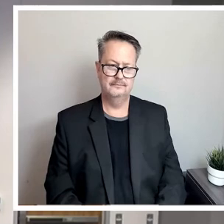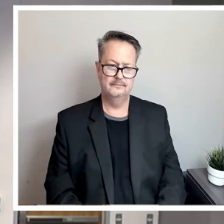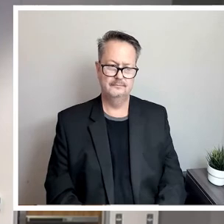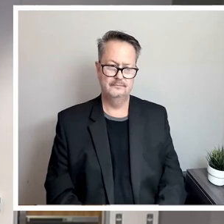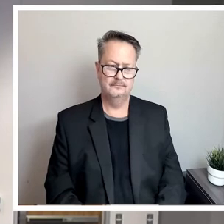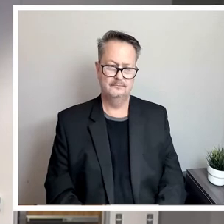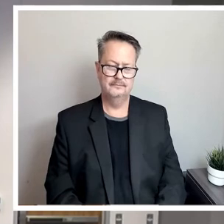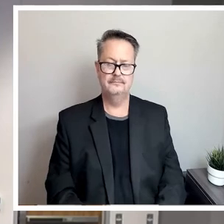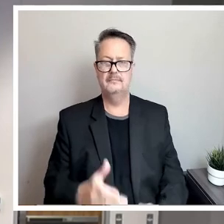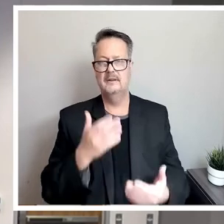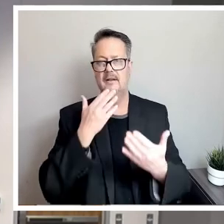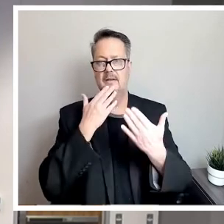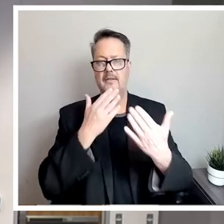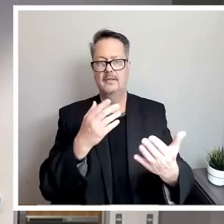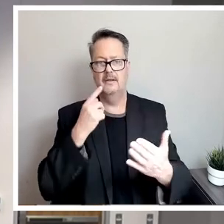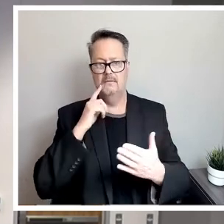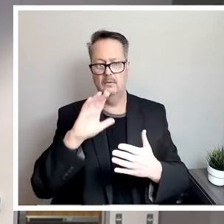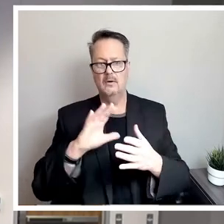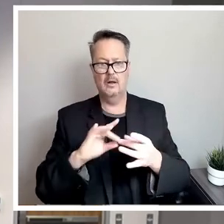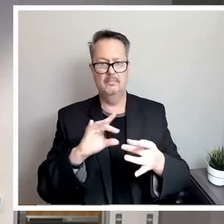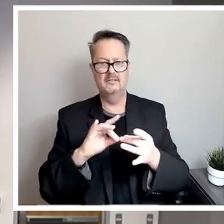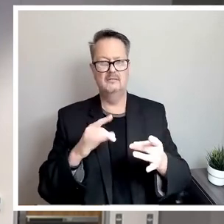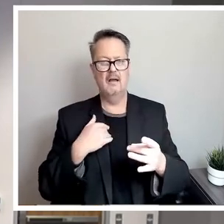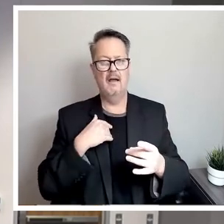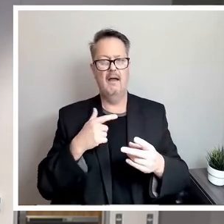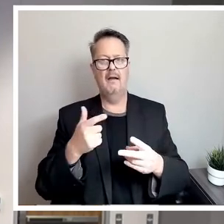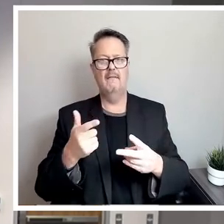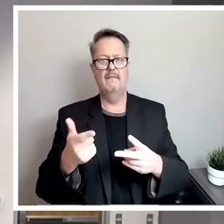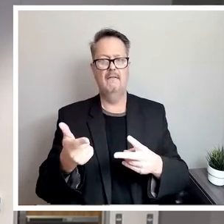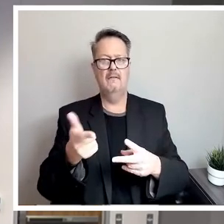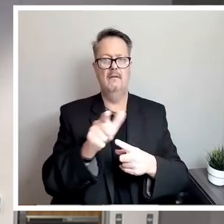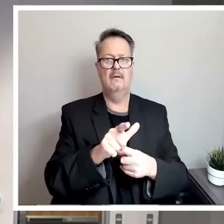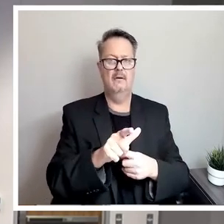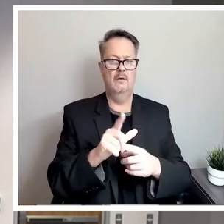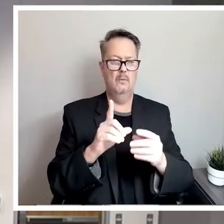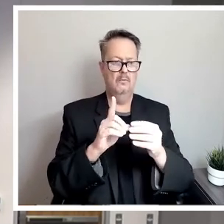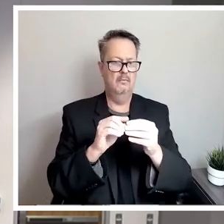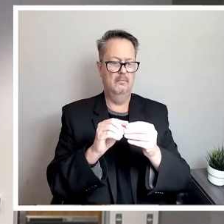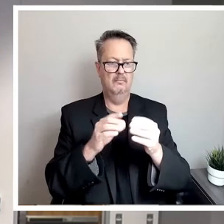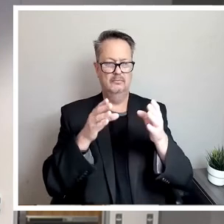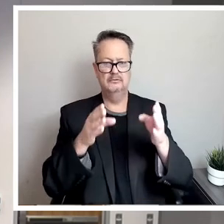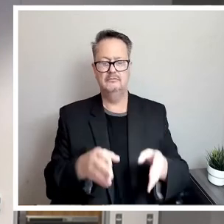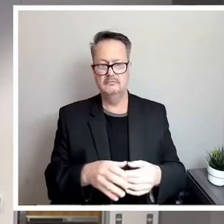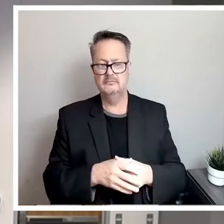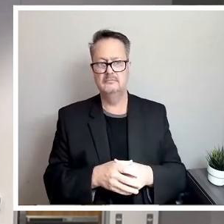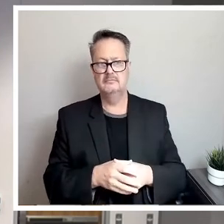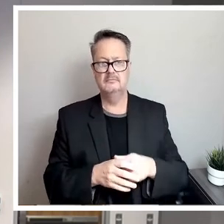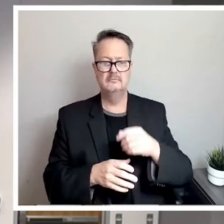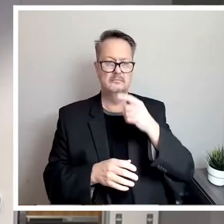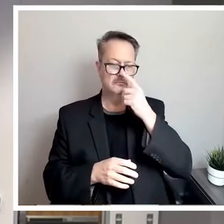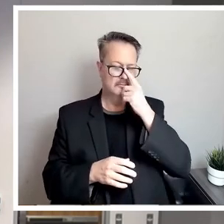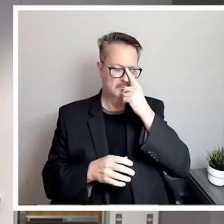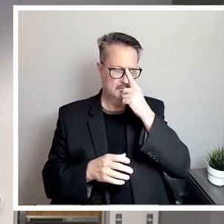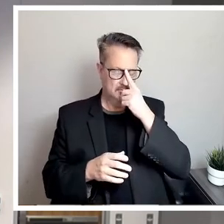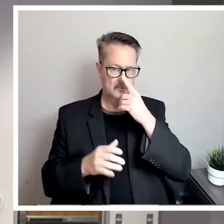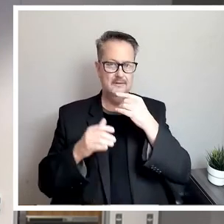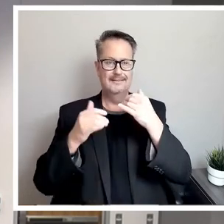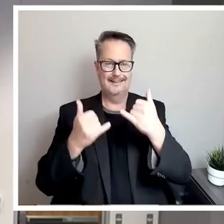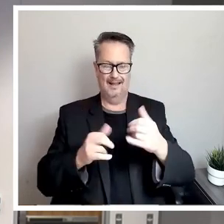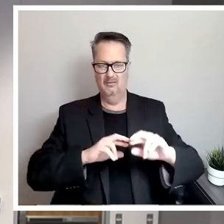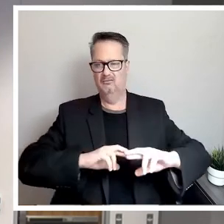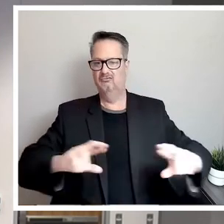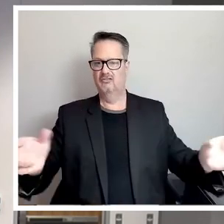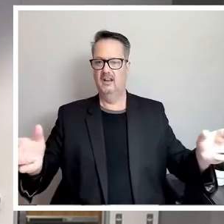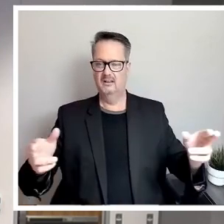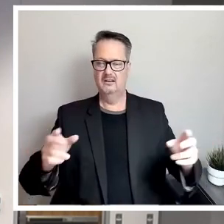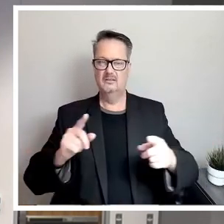Thank you for your comments. We have one other person that has gotten into queue to go public again